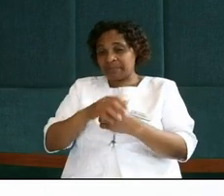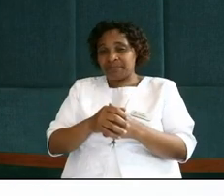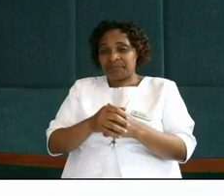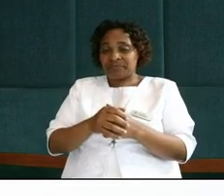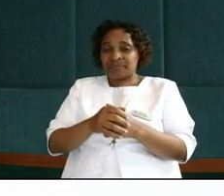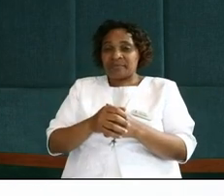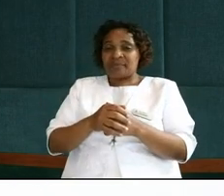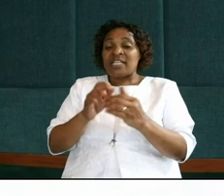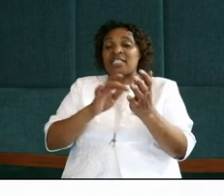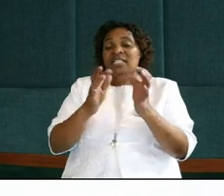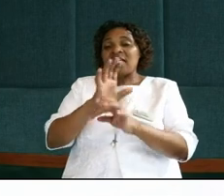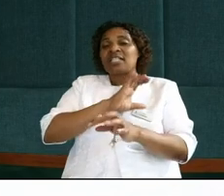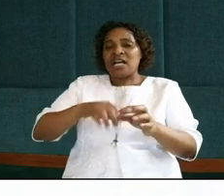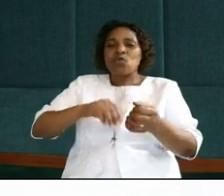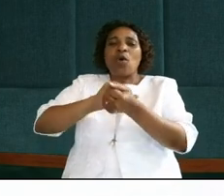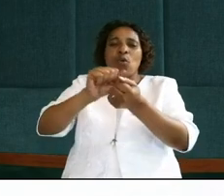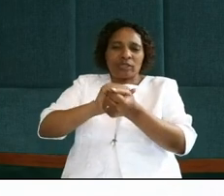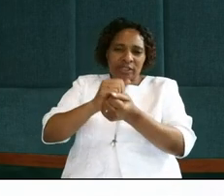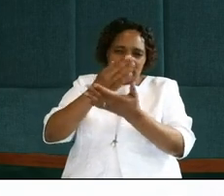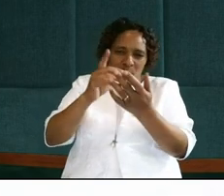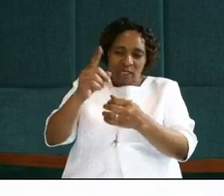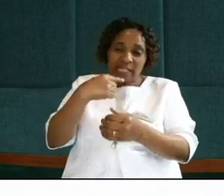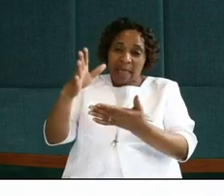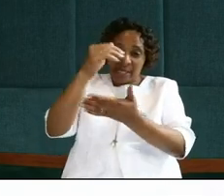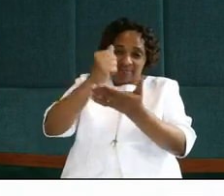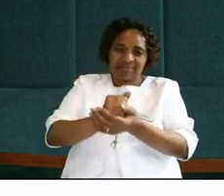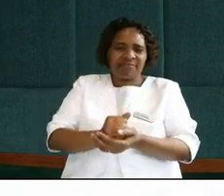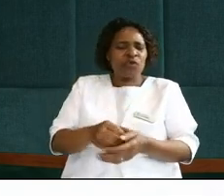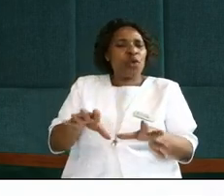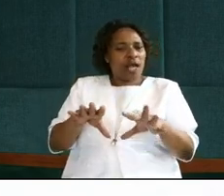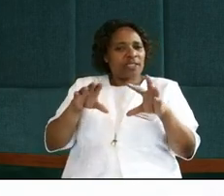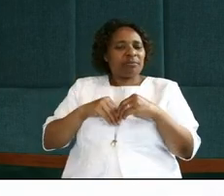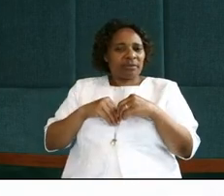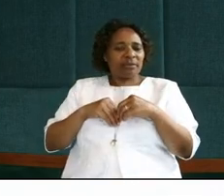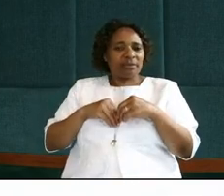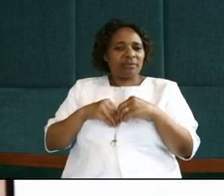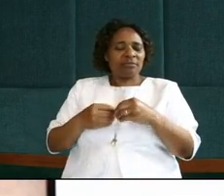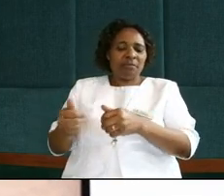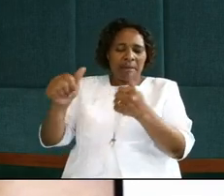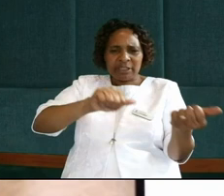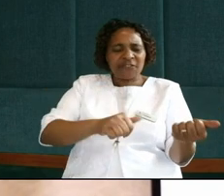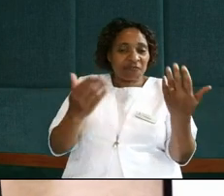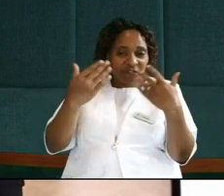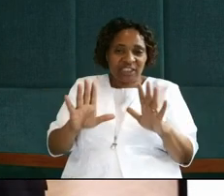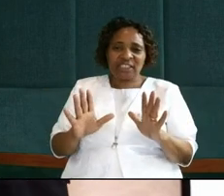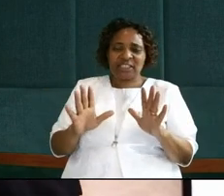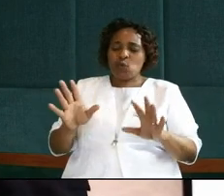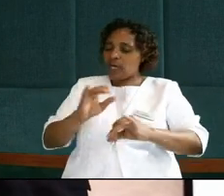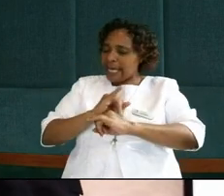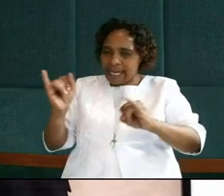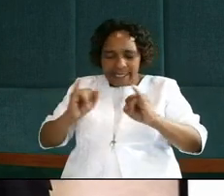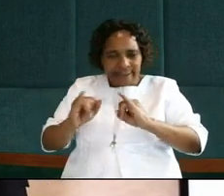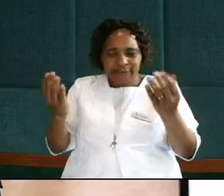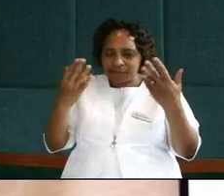The blood of Jesus, can somebody say amen? We accepted him. We were taken to the waters of baptism. We were cleansed.